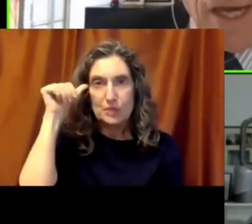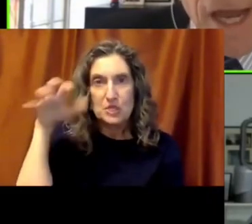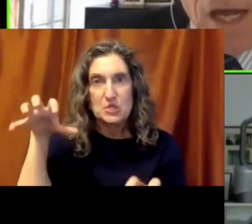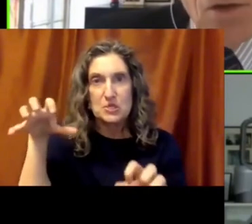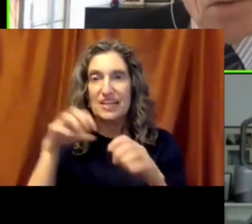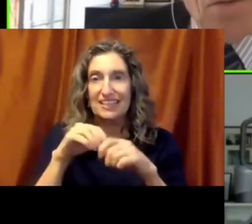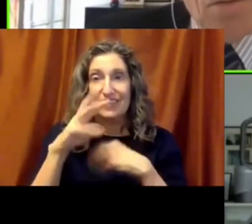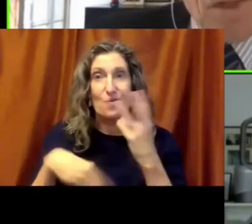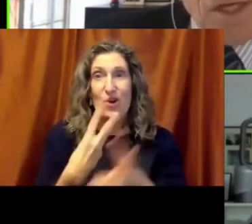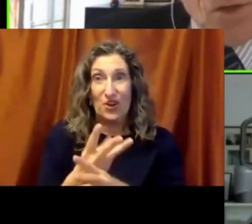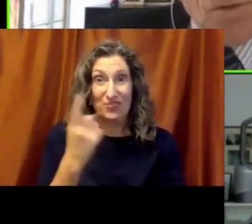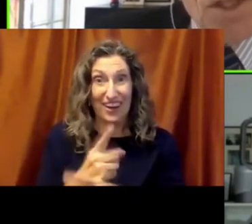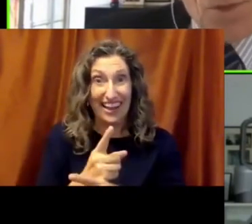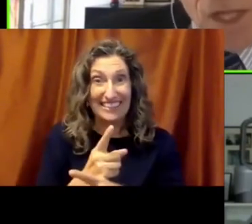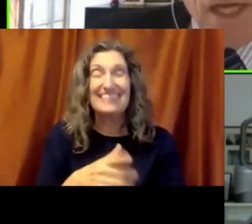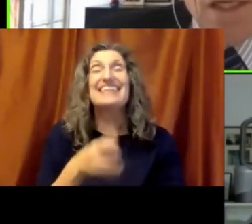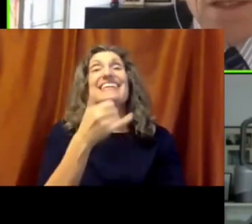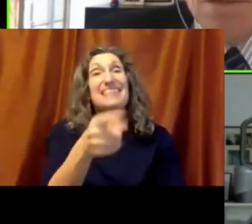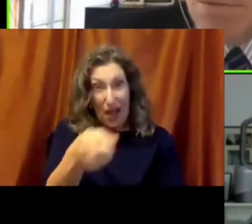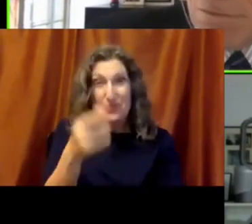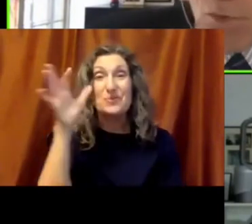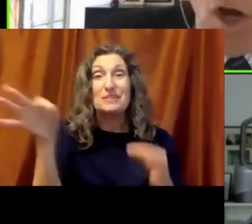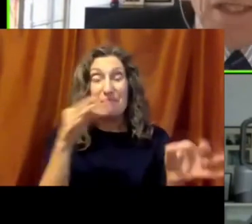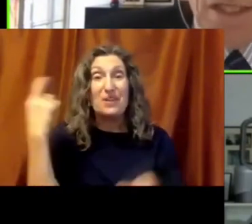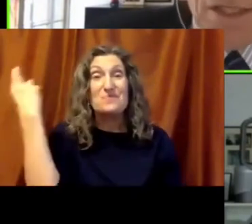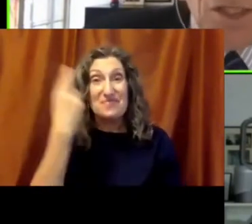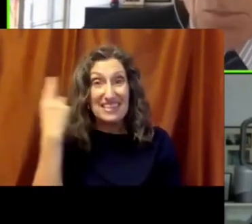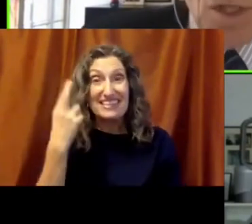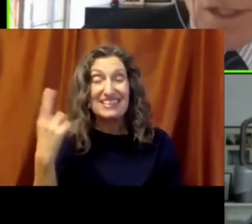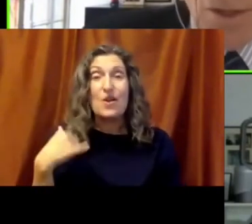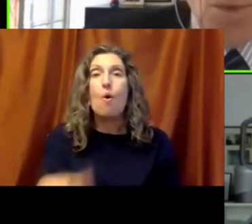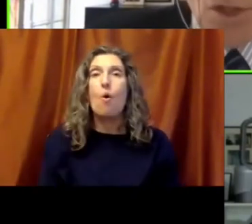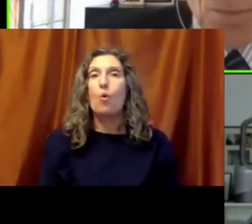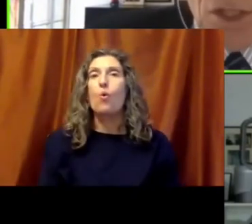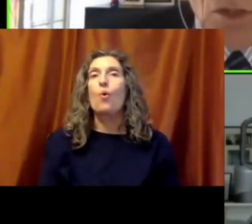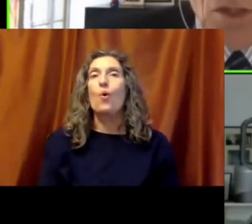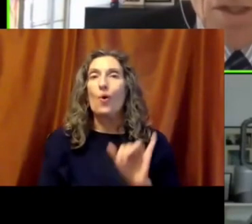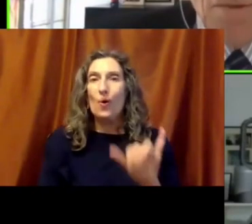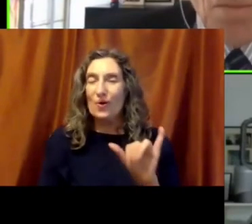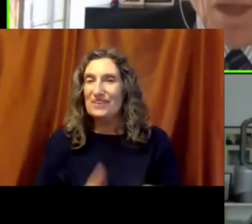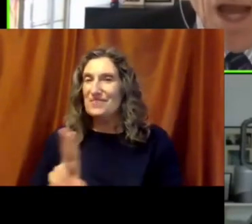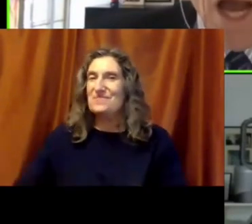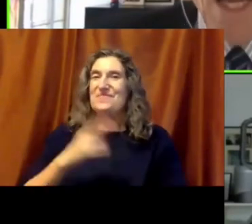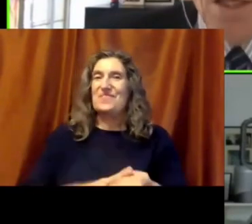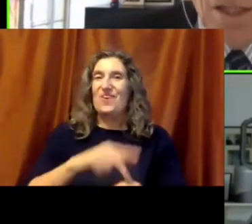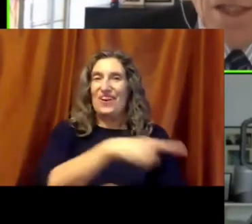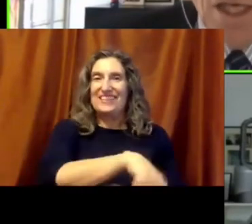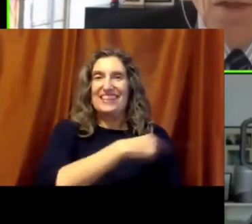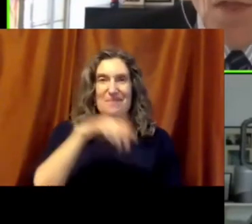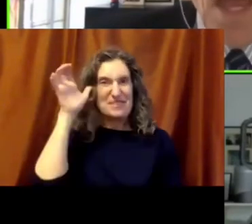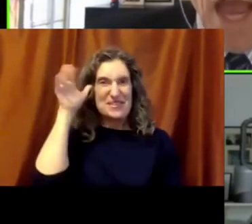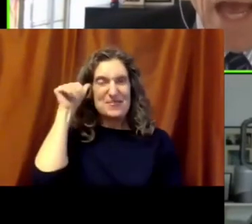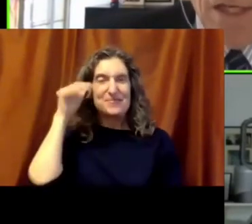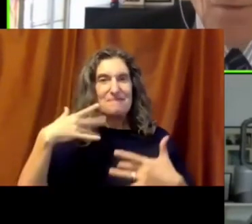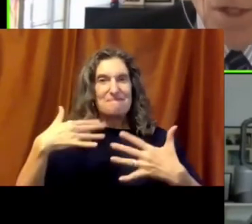And now that you've explained broadly and deeply the bigger picture, I then